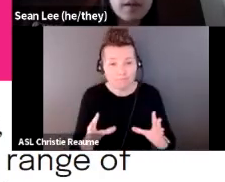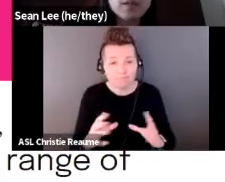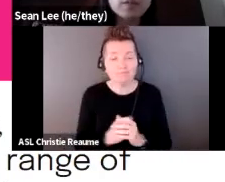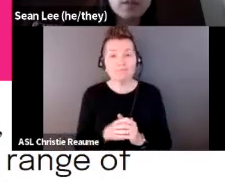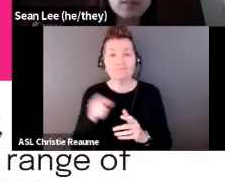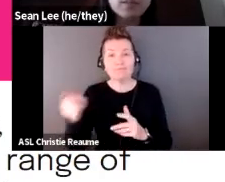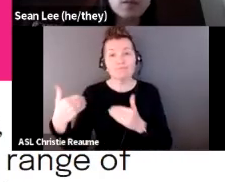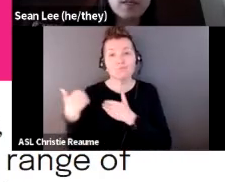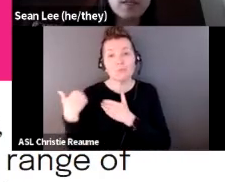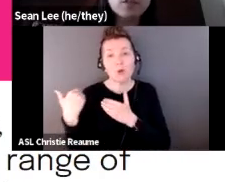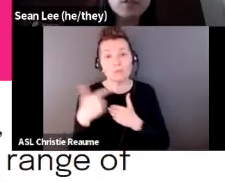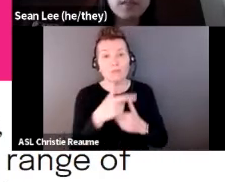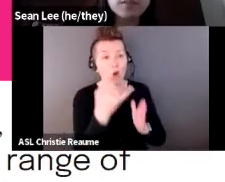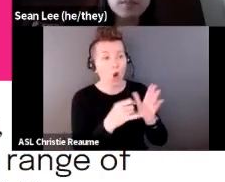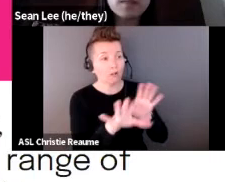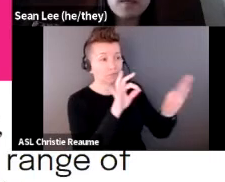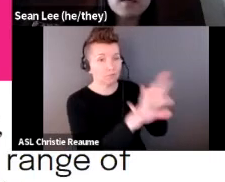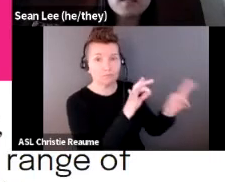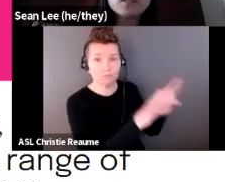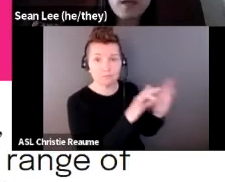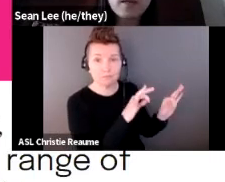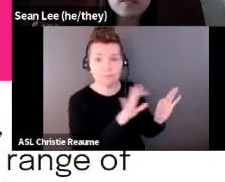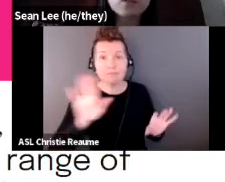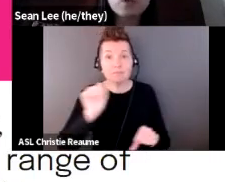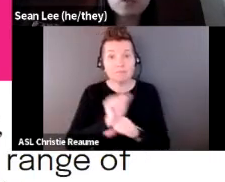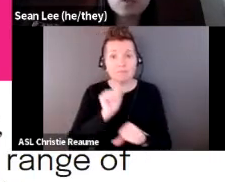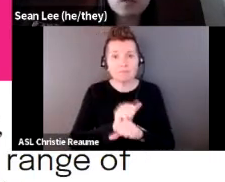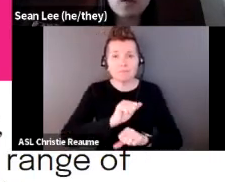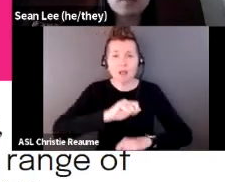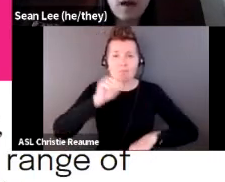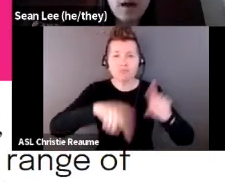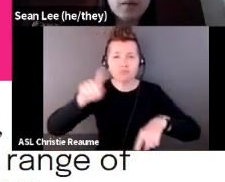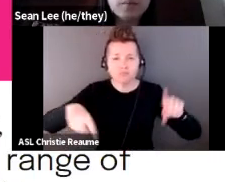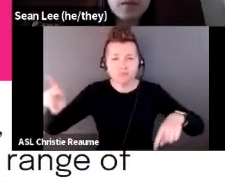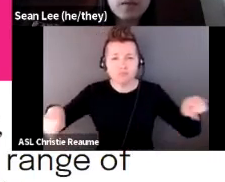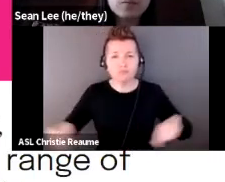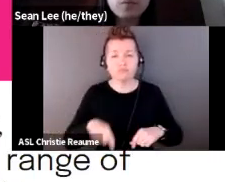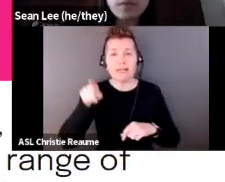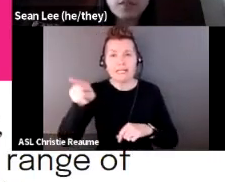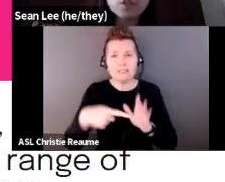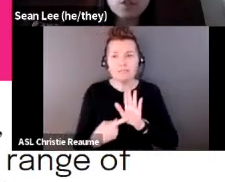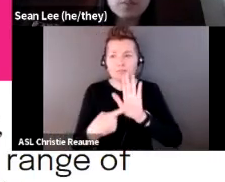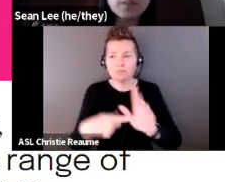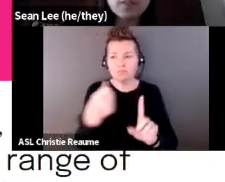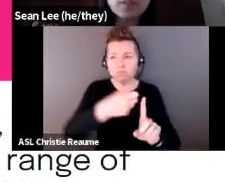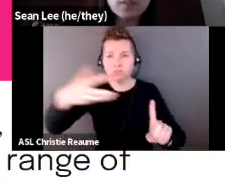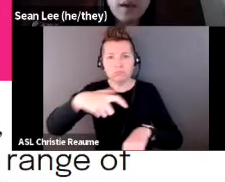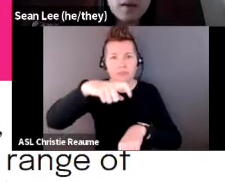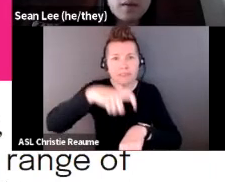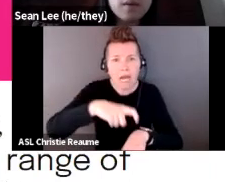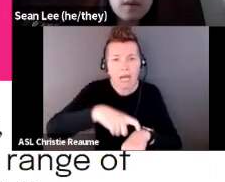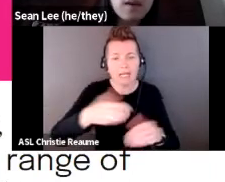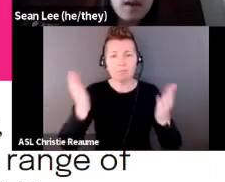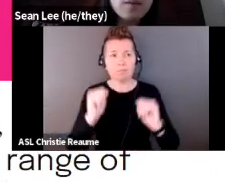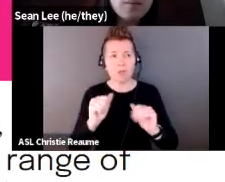whose work addresses a range of themes such as construction of time, relationships of